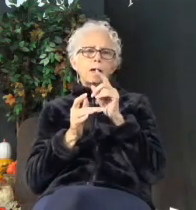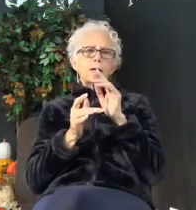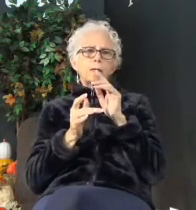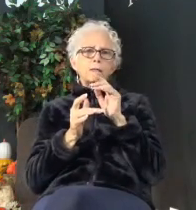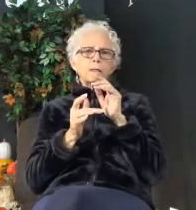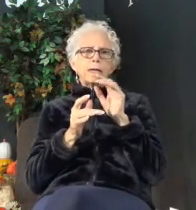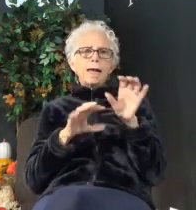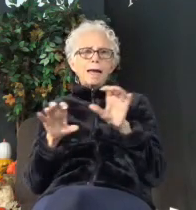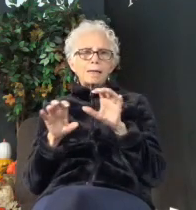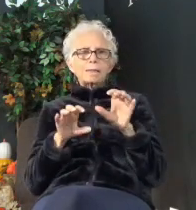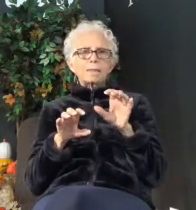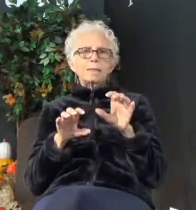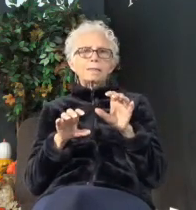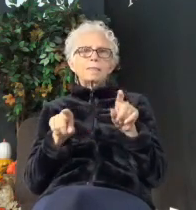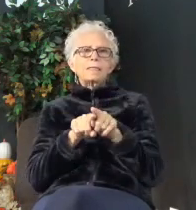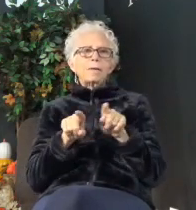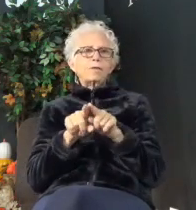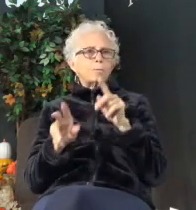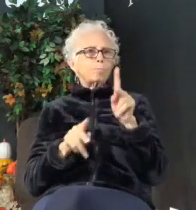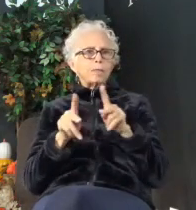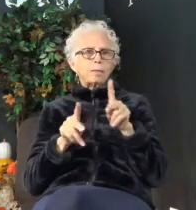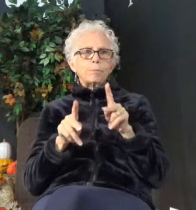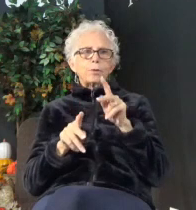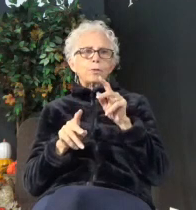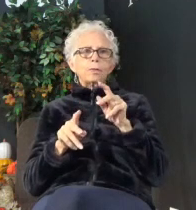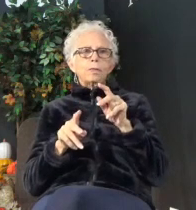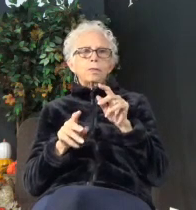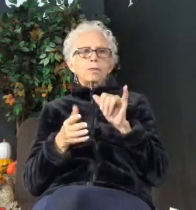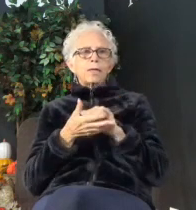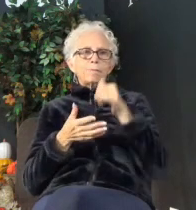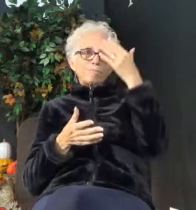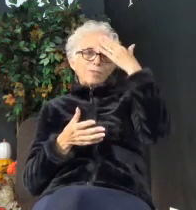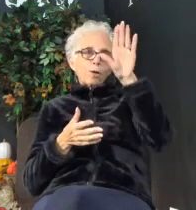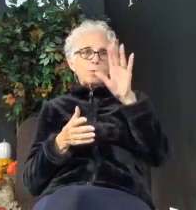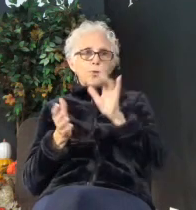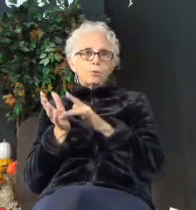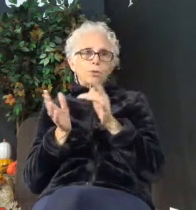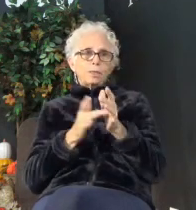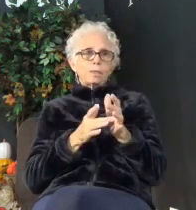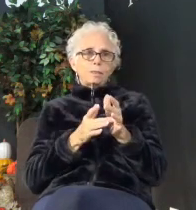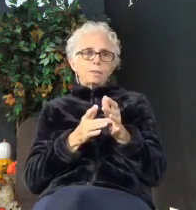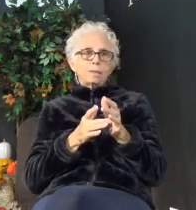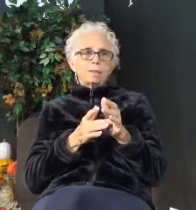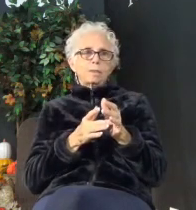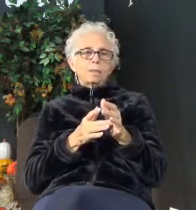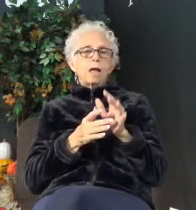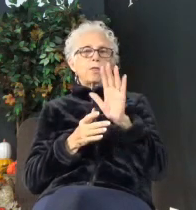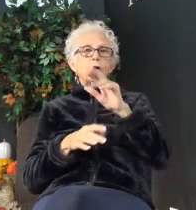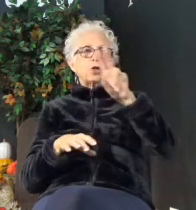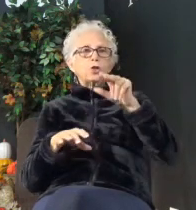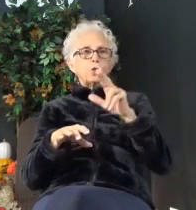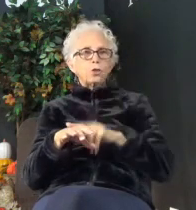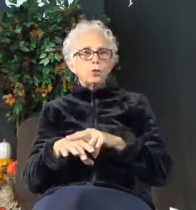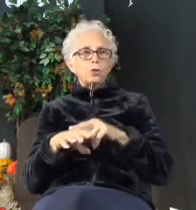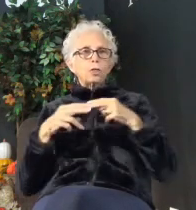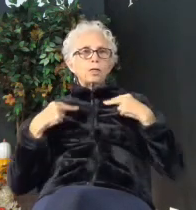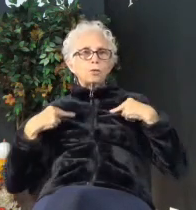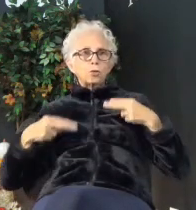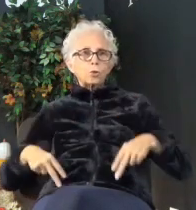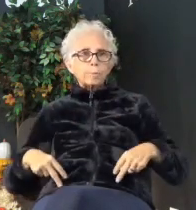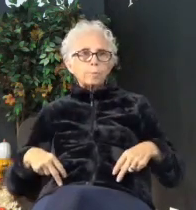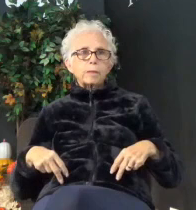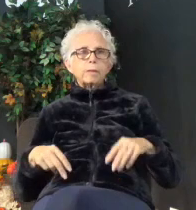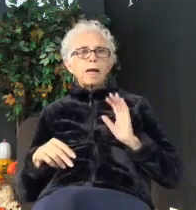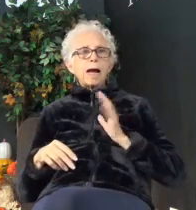people who don't know Jesus are supposed to behave. Like their human nature. Like our